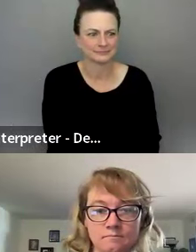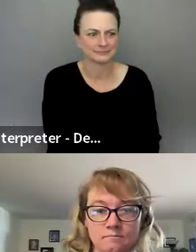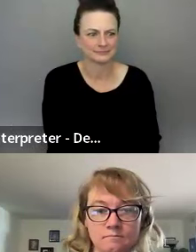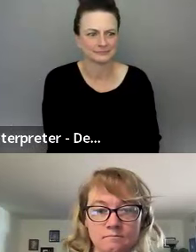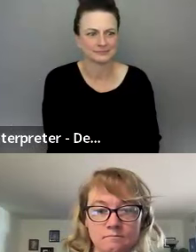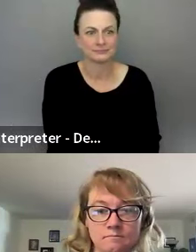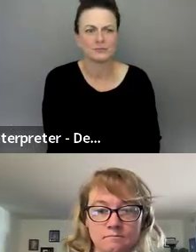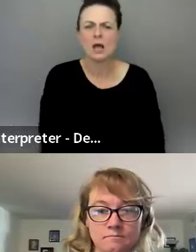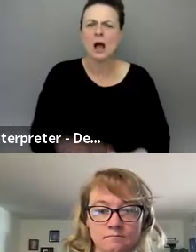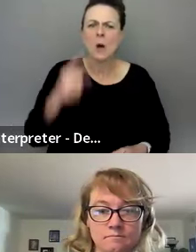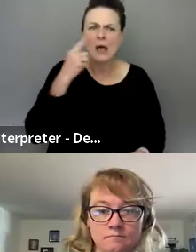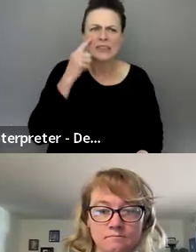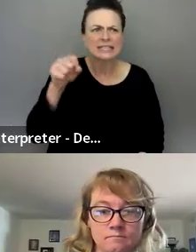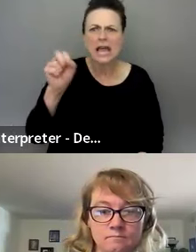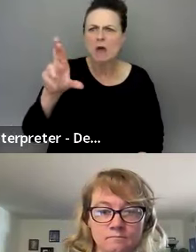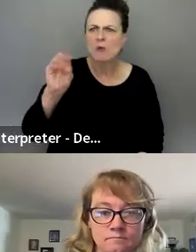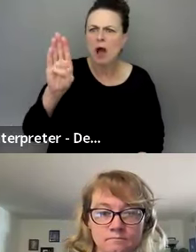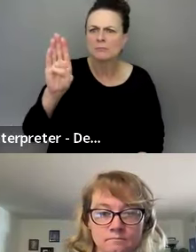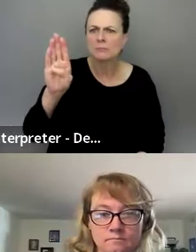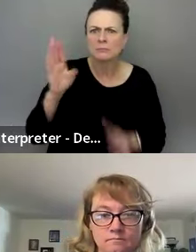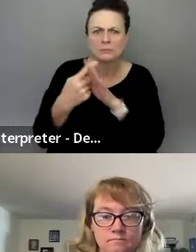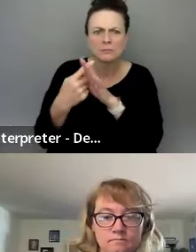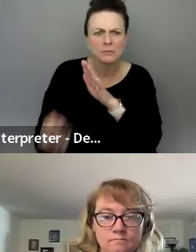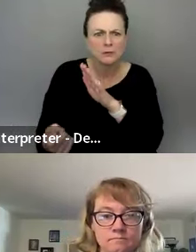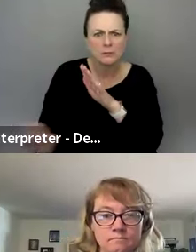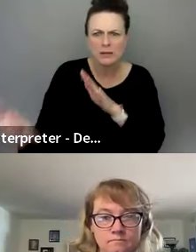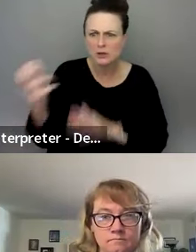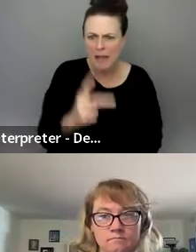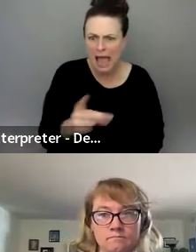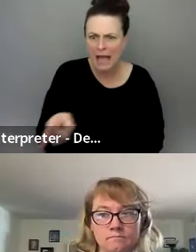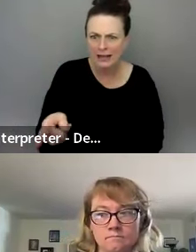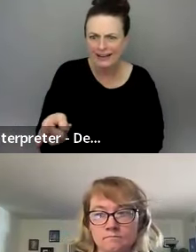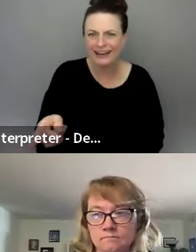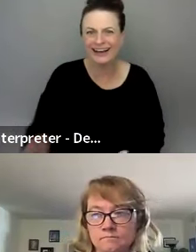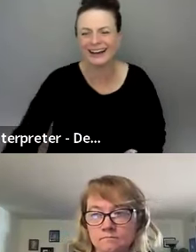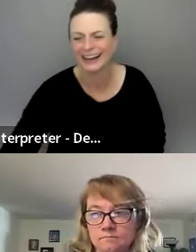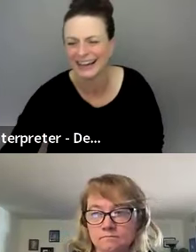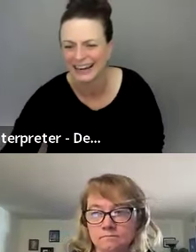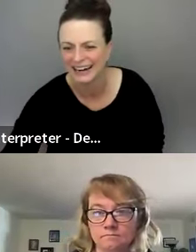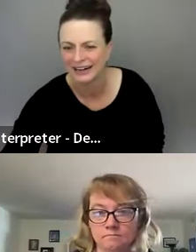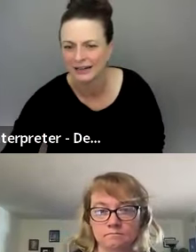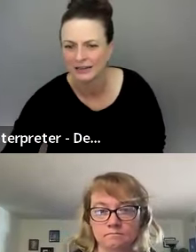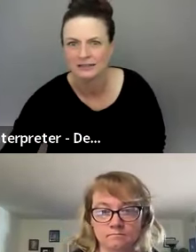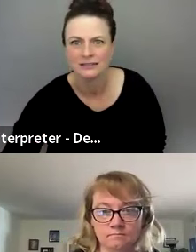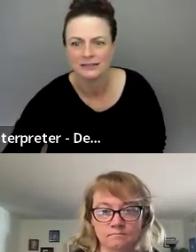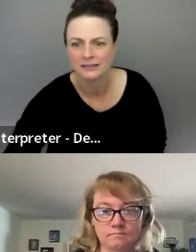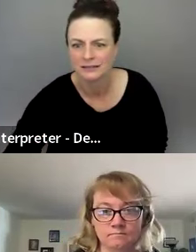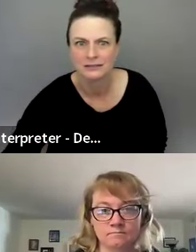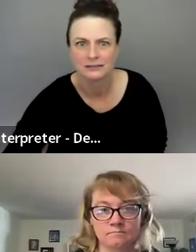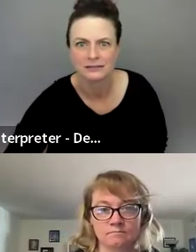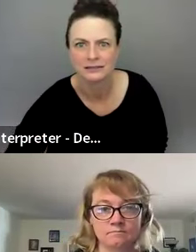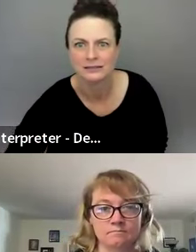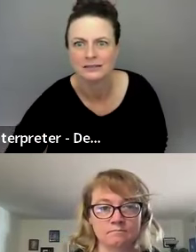Oh, and I think, yeah, Rob was gone. And it's like, but now you're back, I think. Are you right? We are.